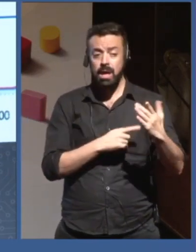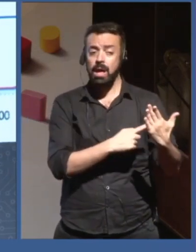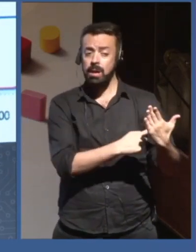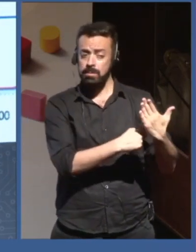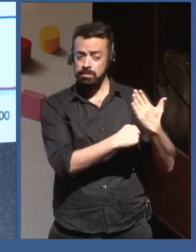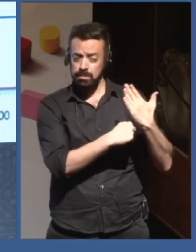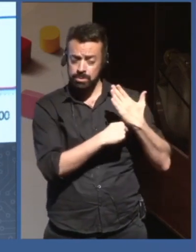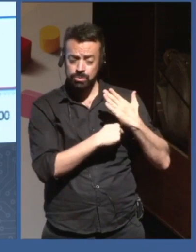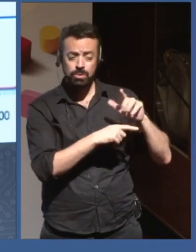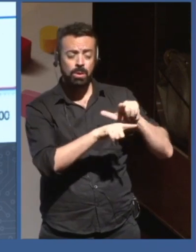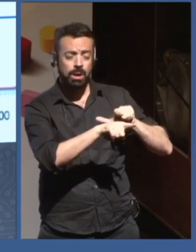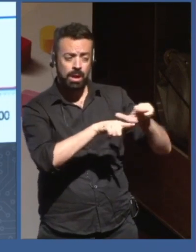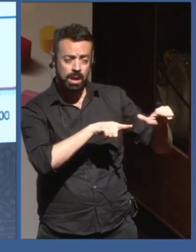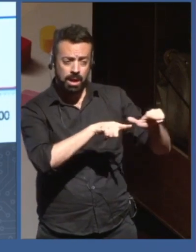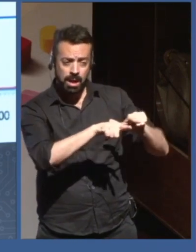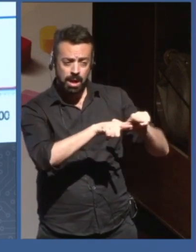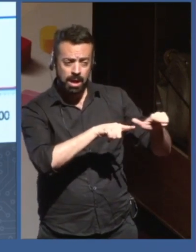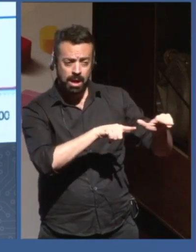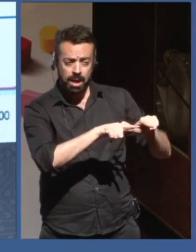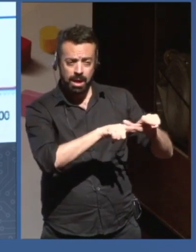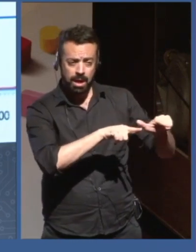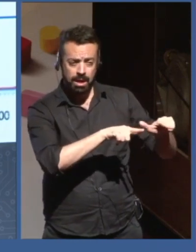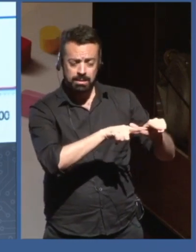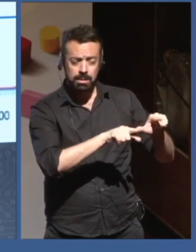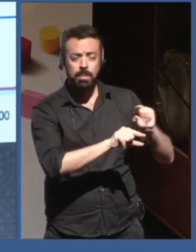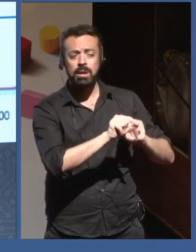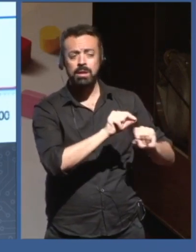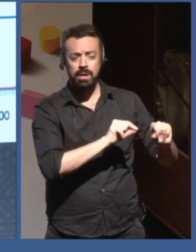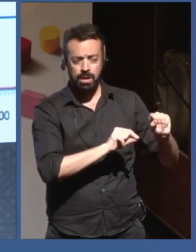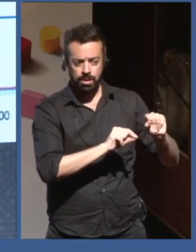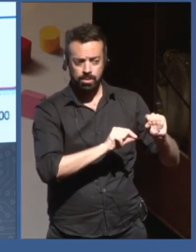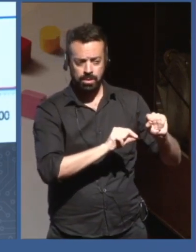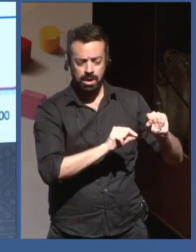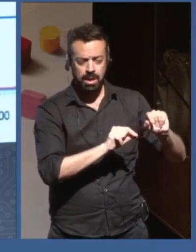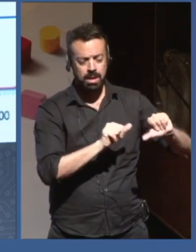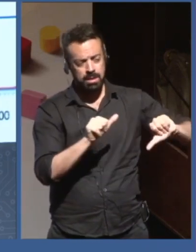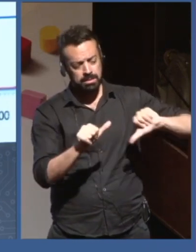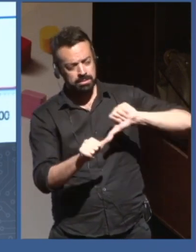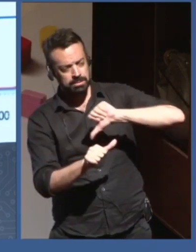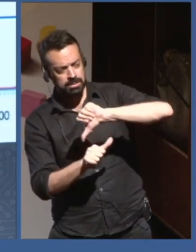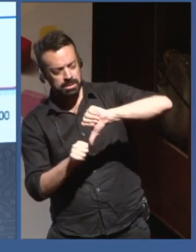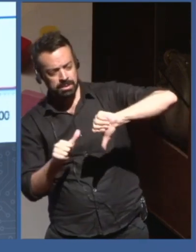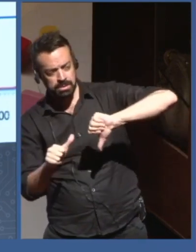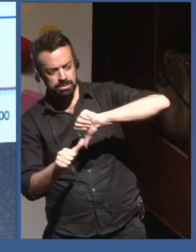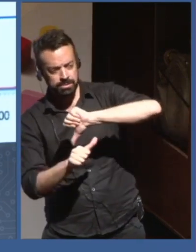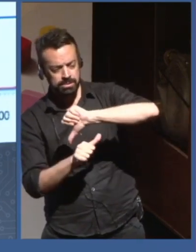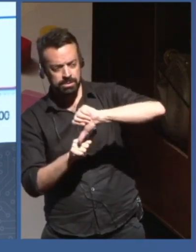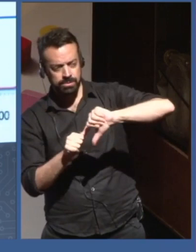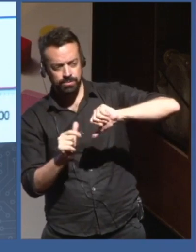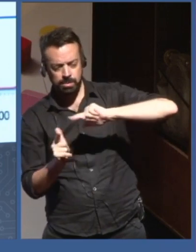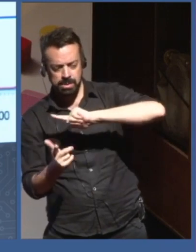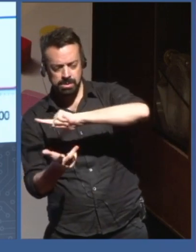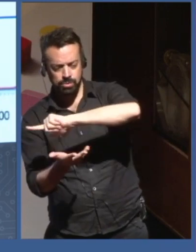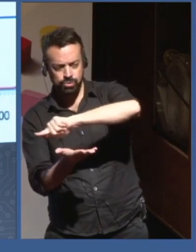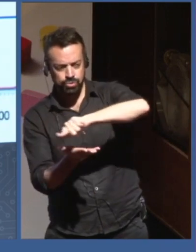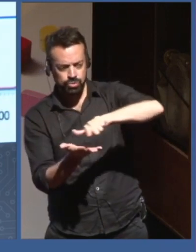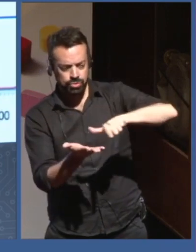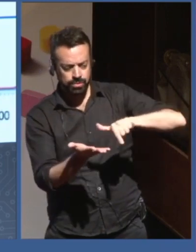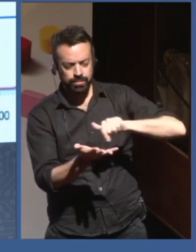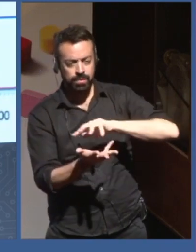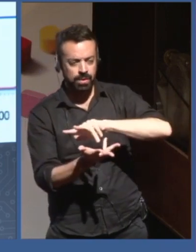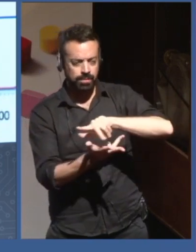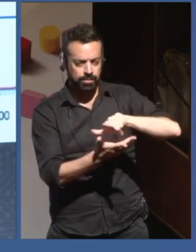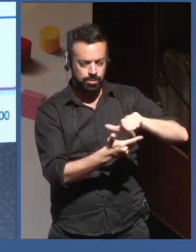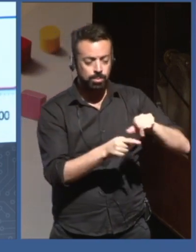a lot on the demographic transition, which is sort of a contemporary with the Industrial Revolution. And basically, I think this sentence